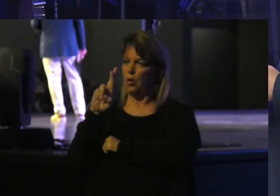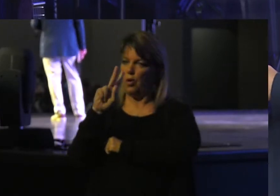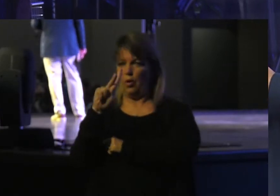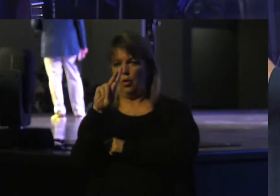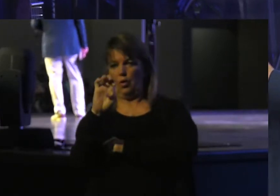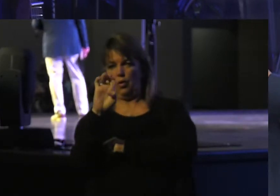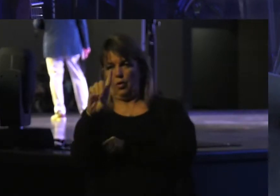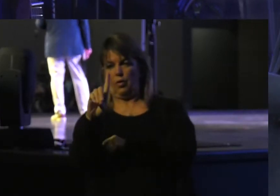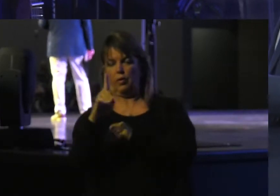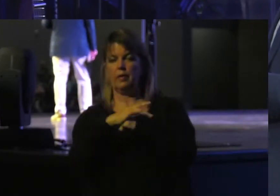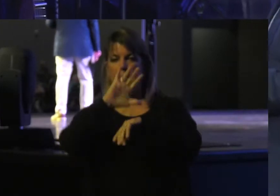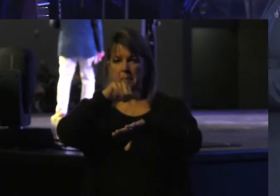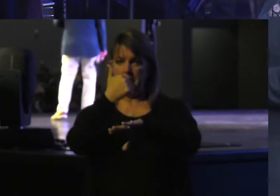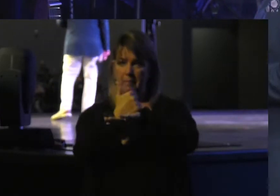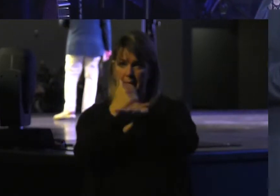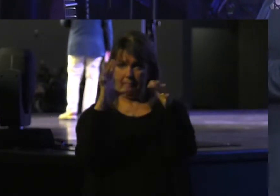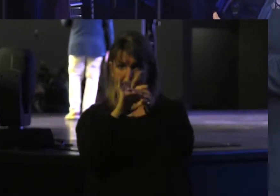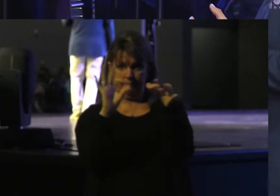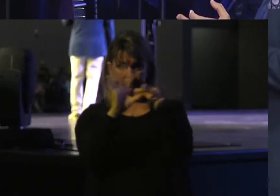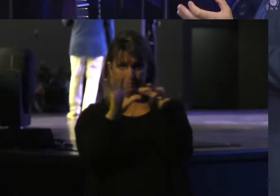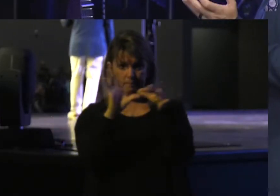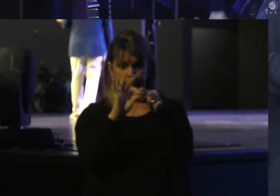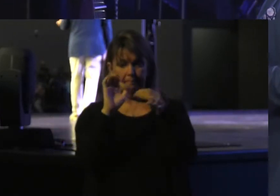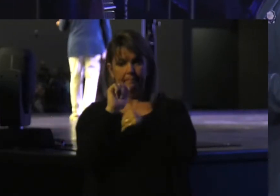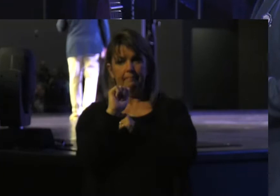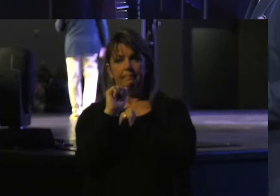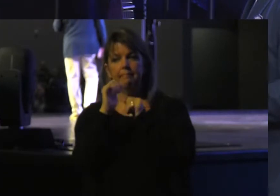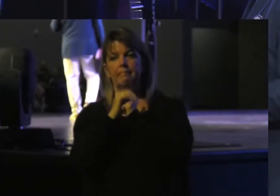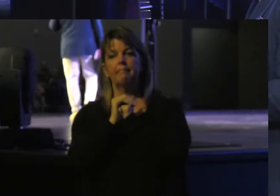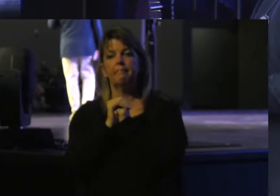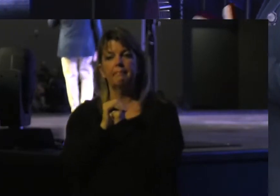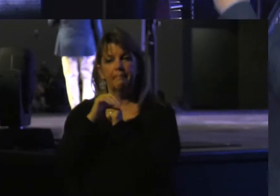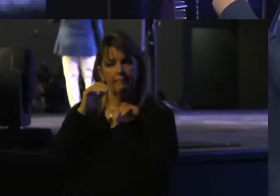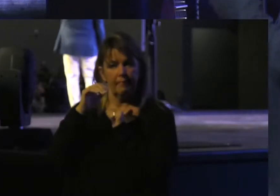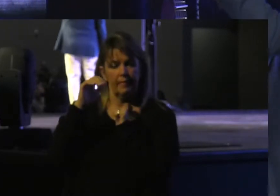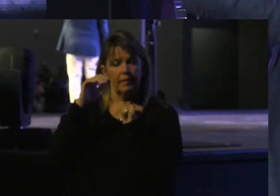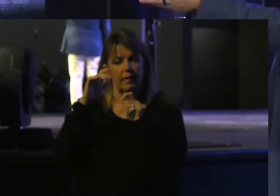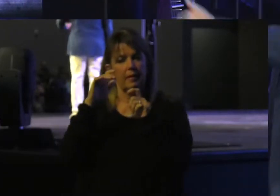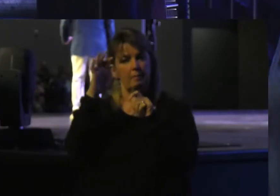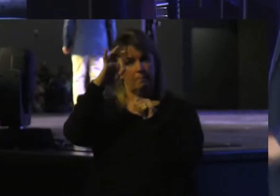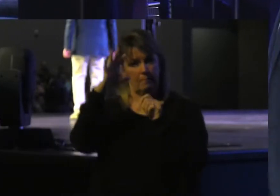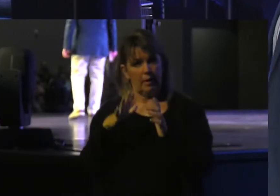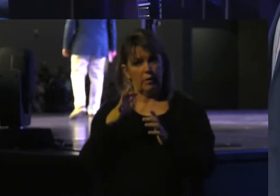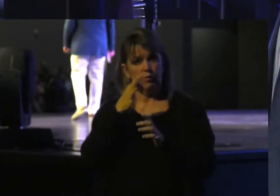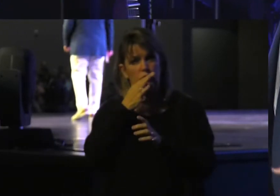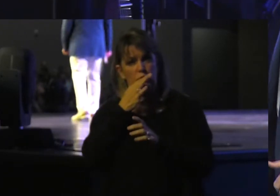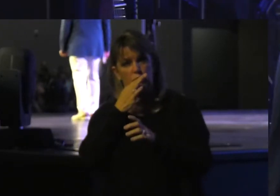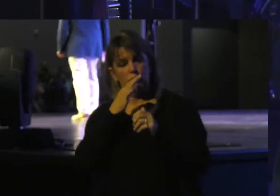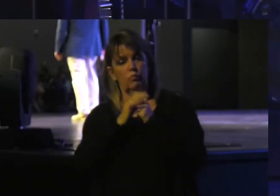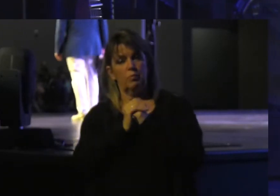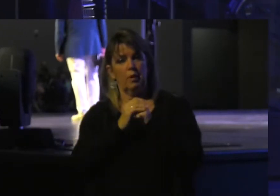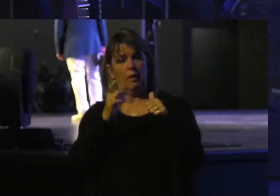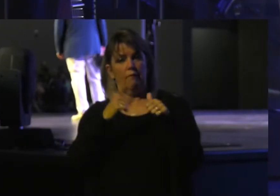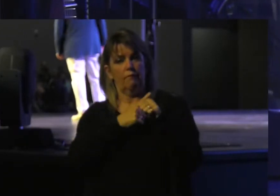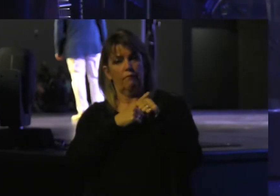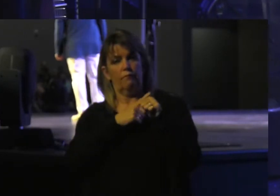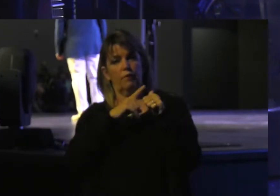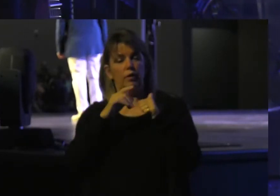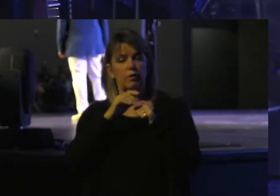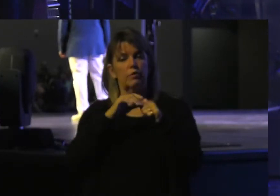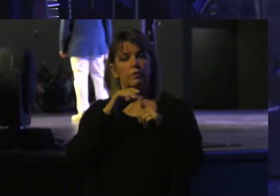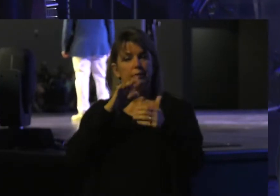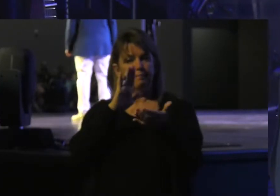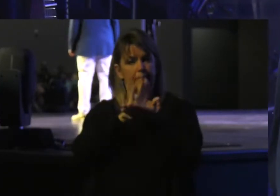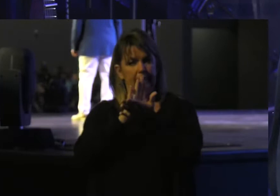off of a passage that Adam Siskey, our high school pastor, and soon to be our first satellite campus pastor in the